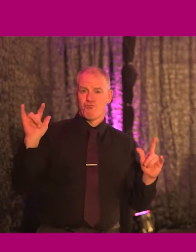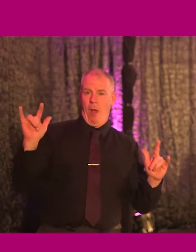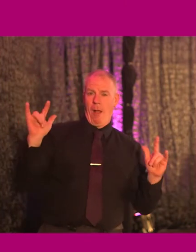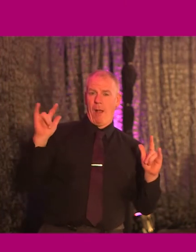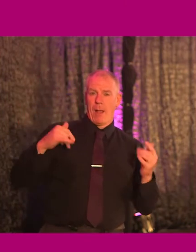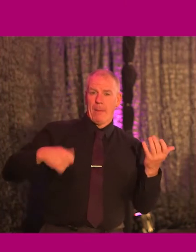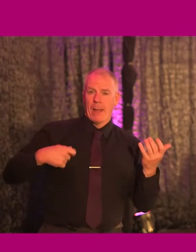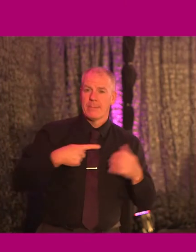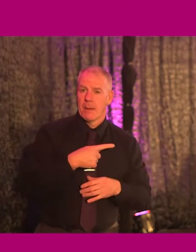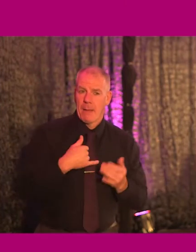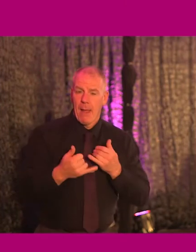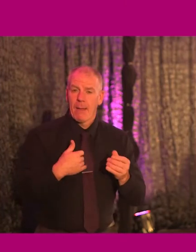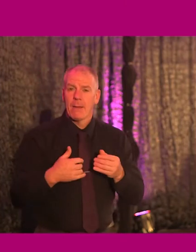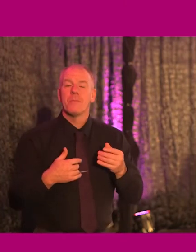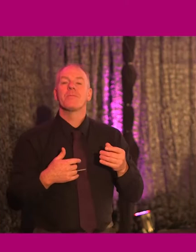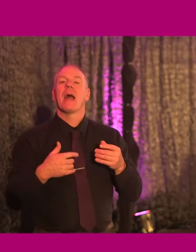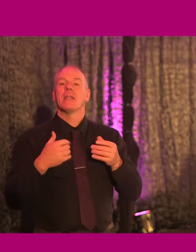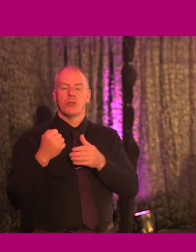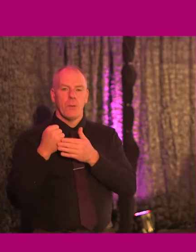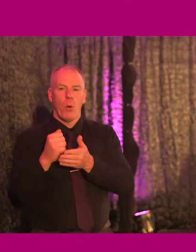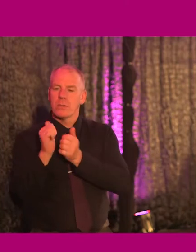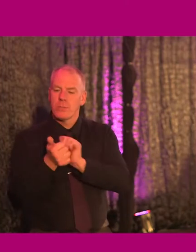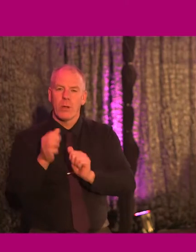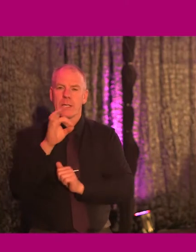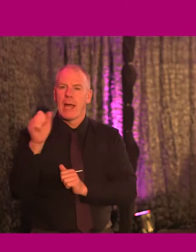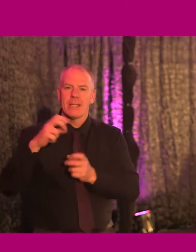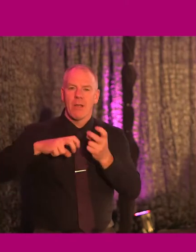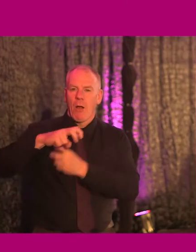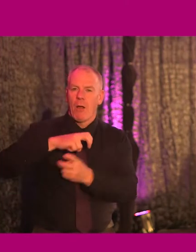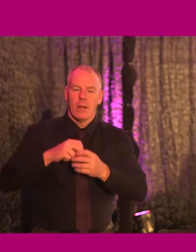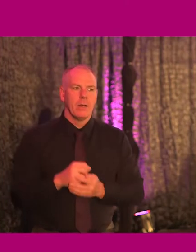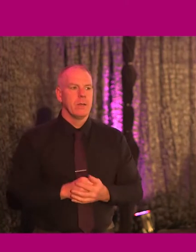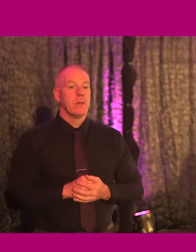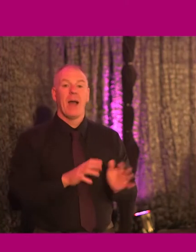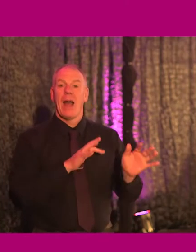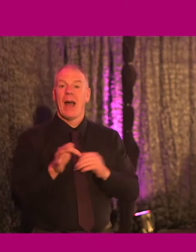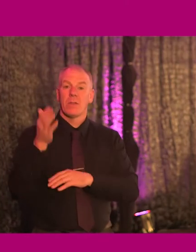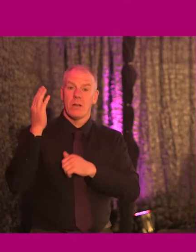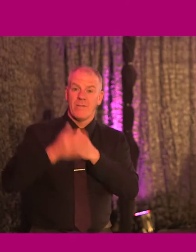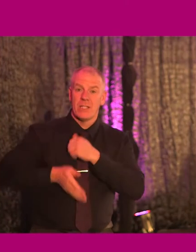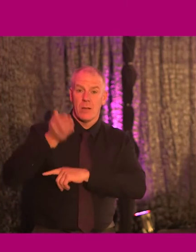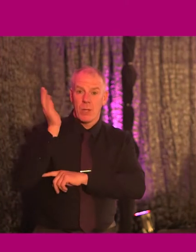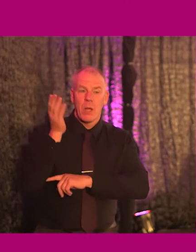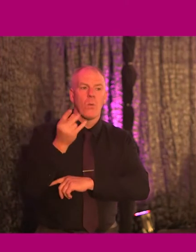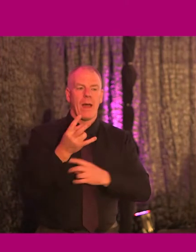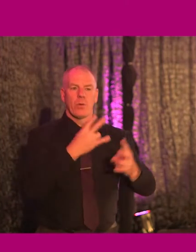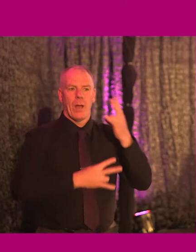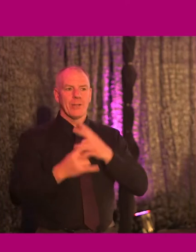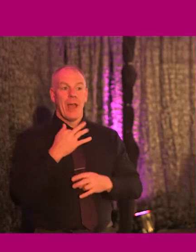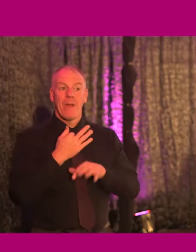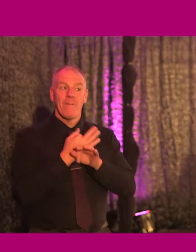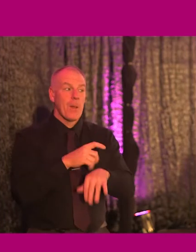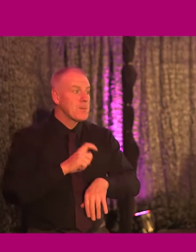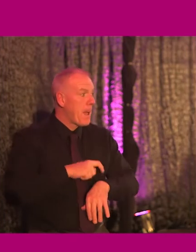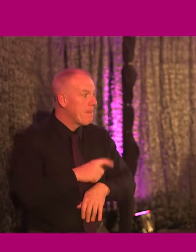He's also a huge fan of sport, primarily GA and soccer. So at the end of the presentation, we will have some time for questions, providing we all stick to